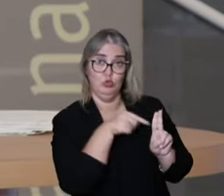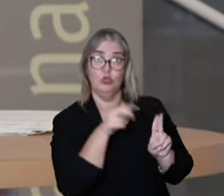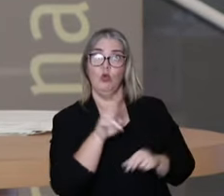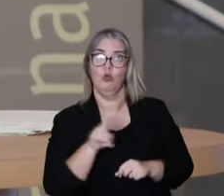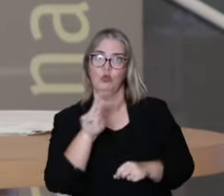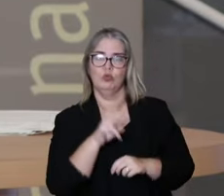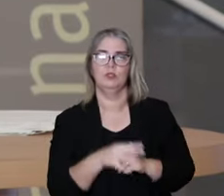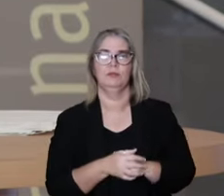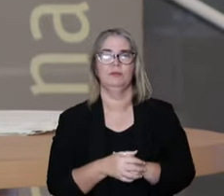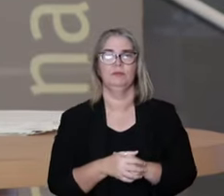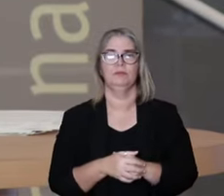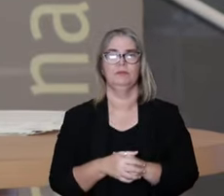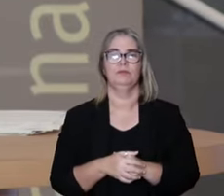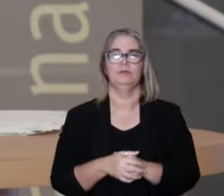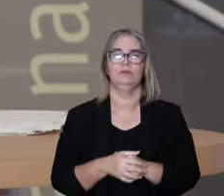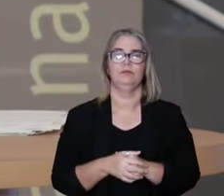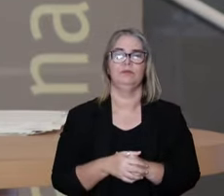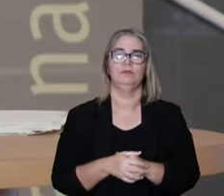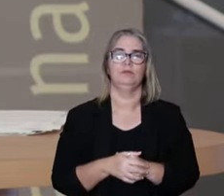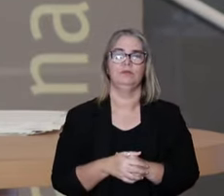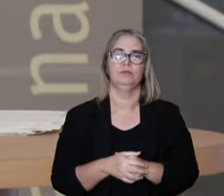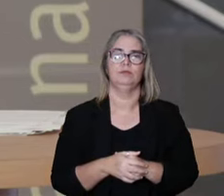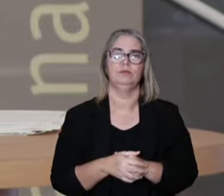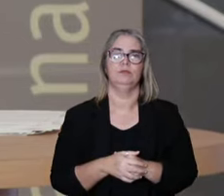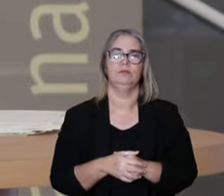assimilating the public health system in Brazil.